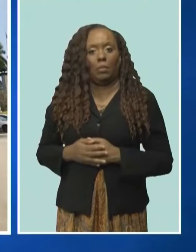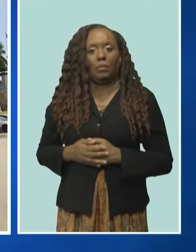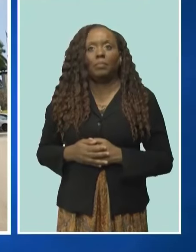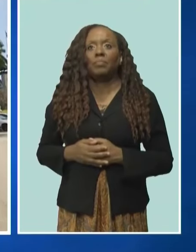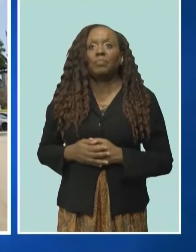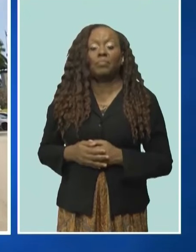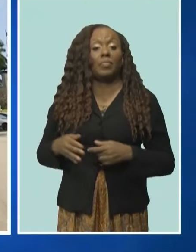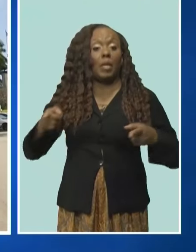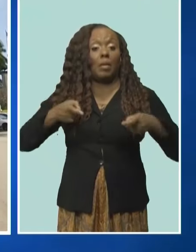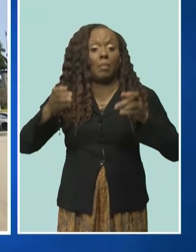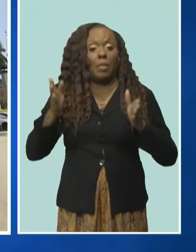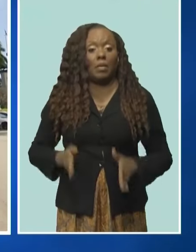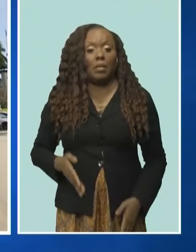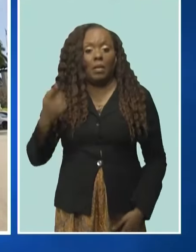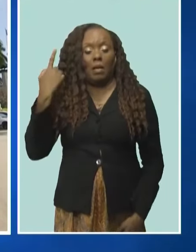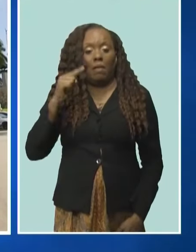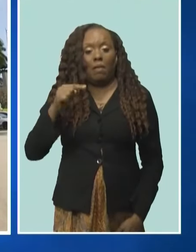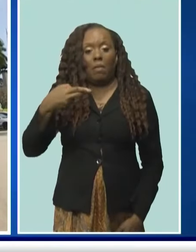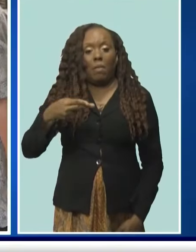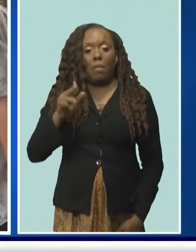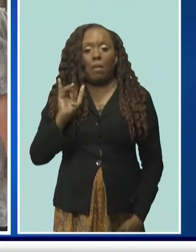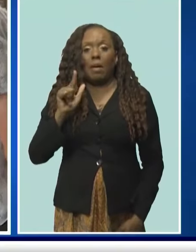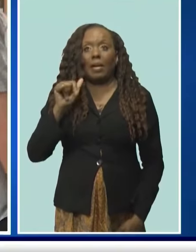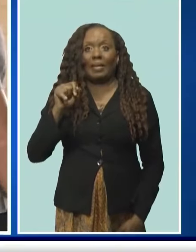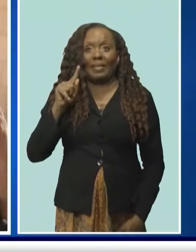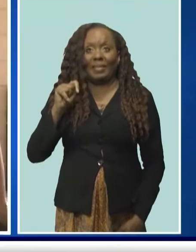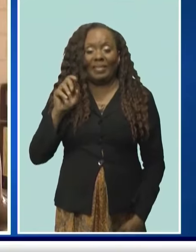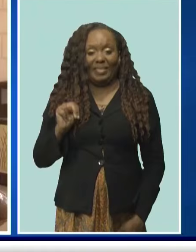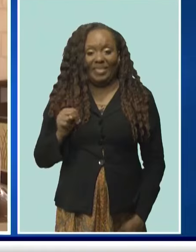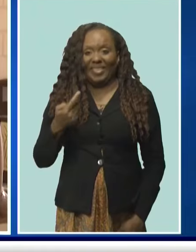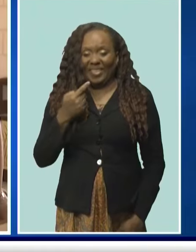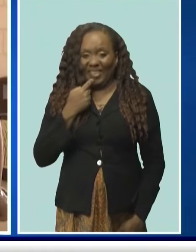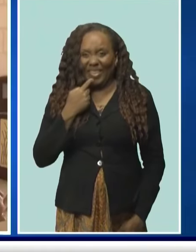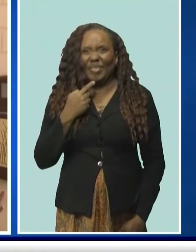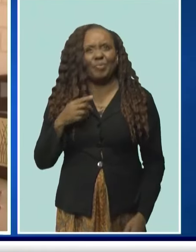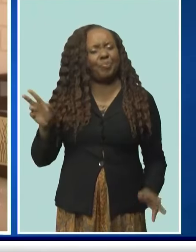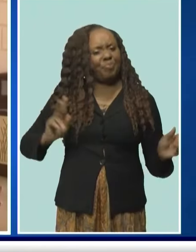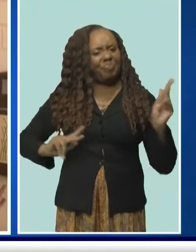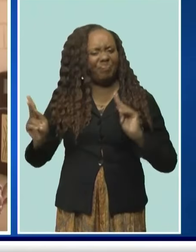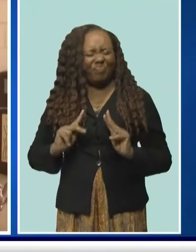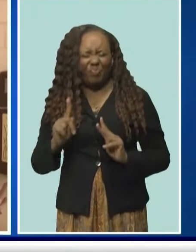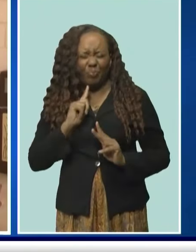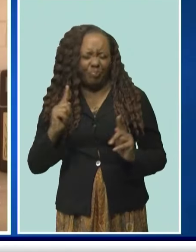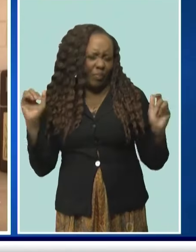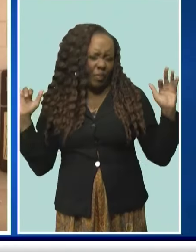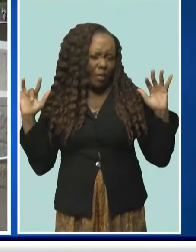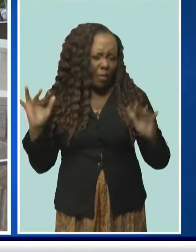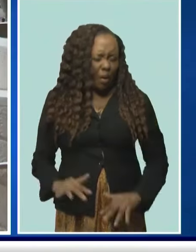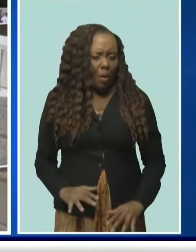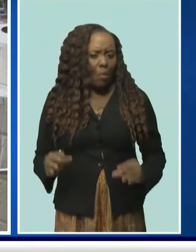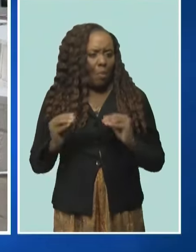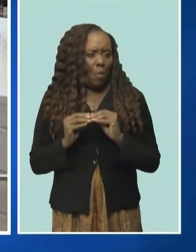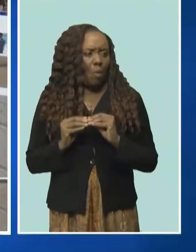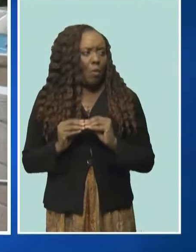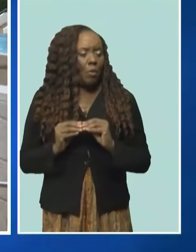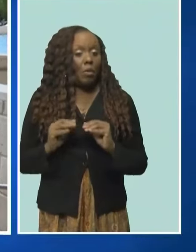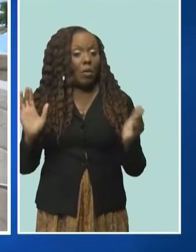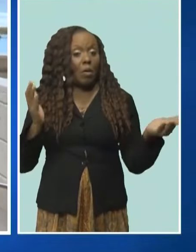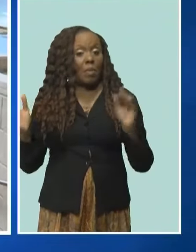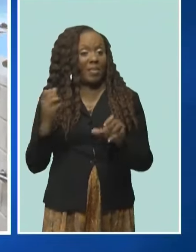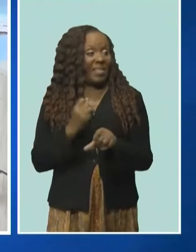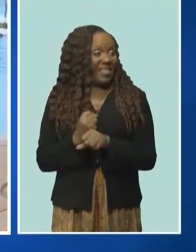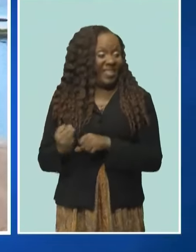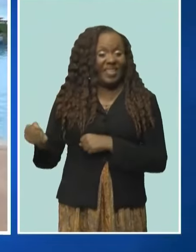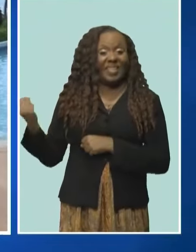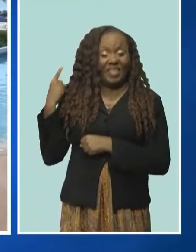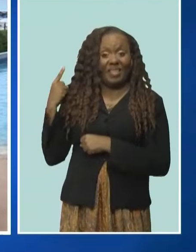General Manager at Hilton Barbados Resort, Jacques Montiel, says demand for the island is stronger than last year, and the coming season